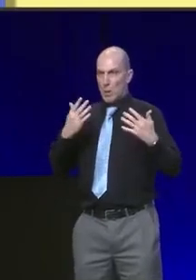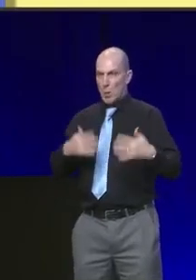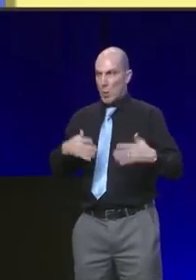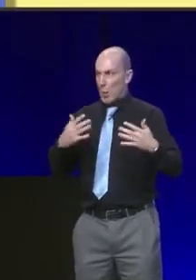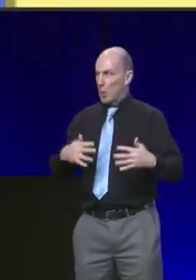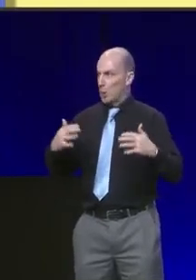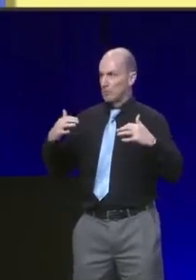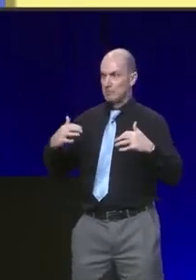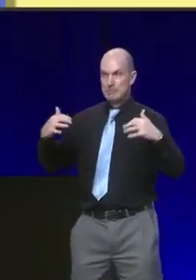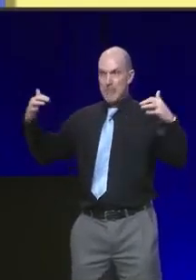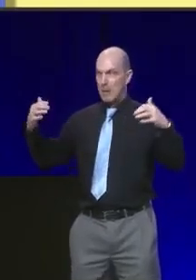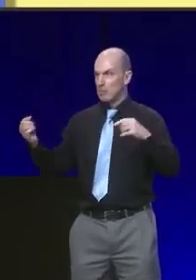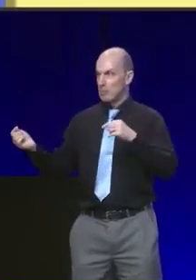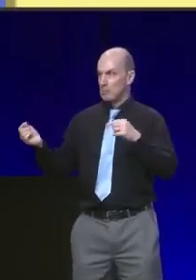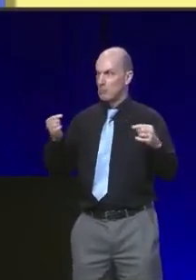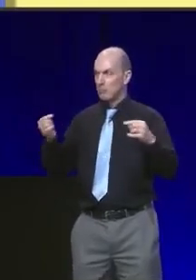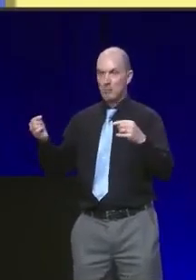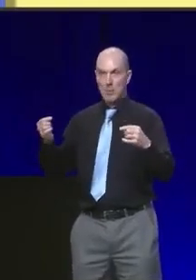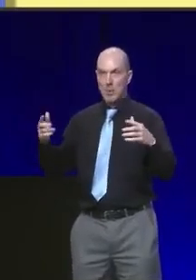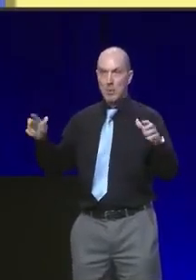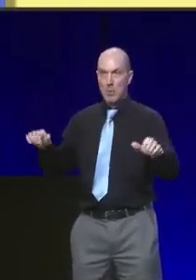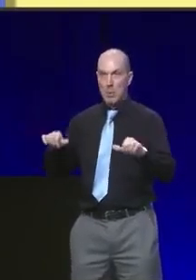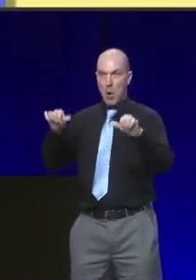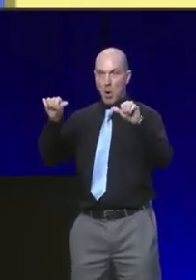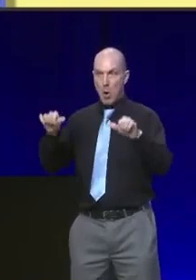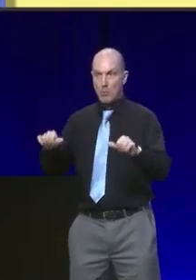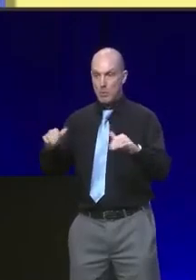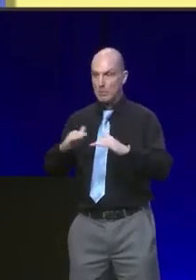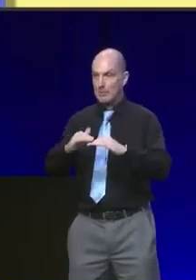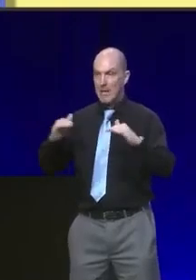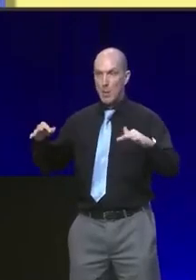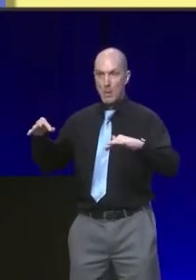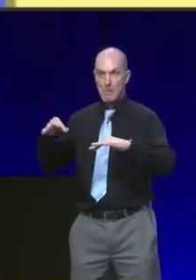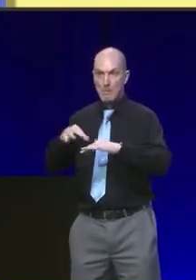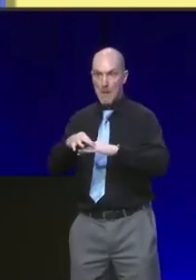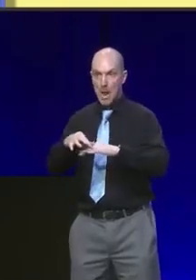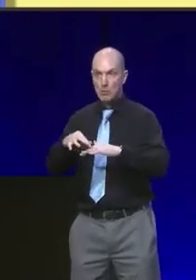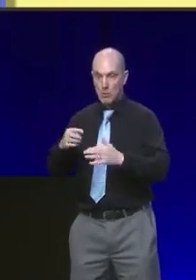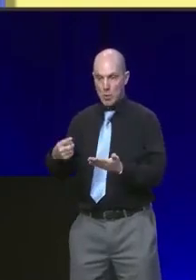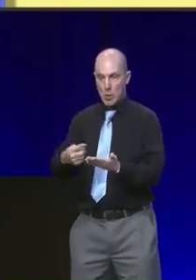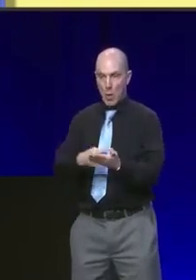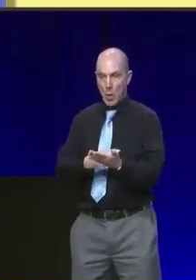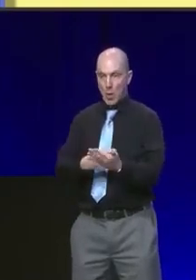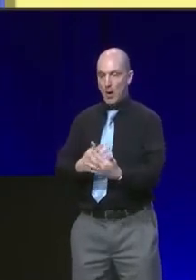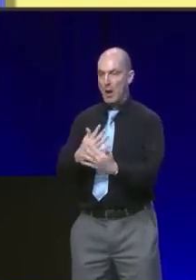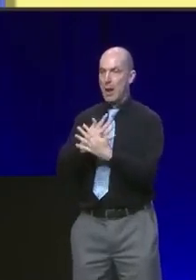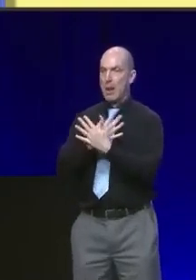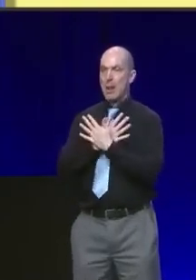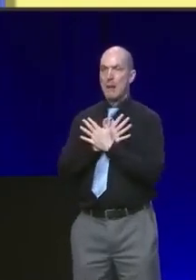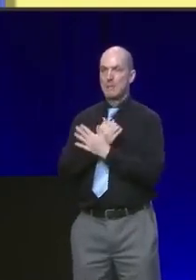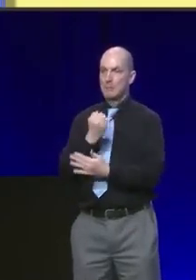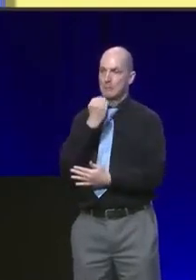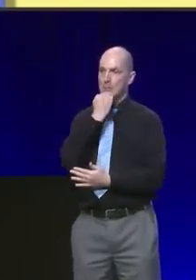and approved equal marriage legislation. Love did triumph.